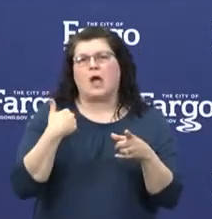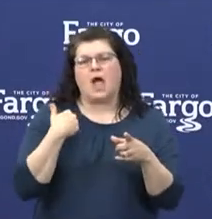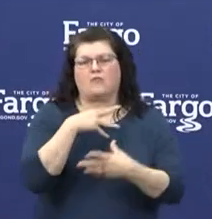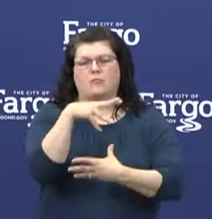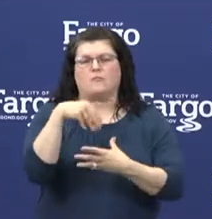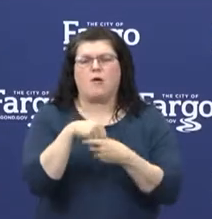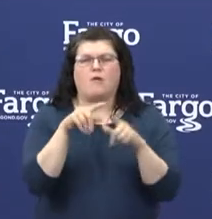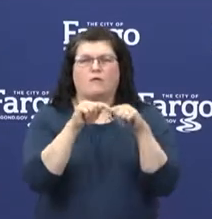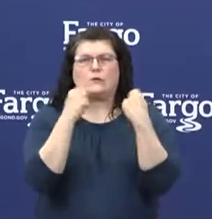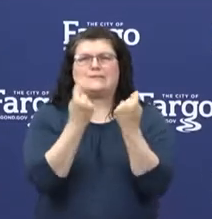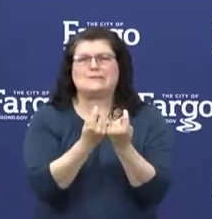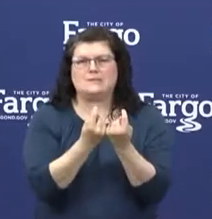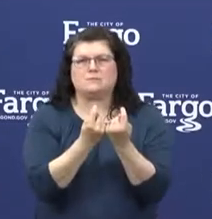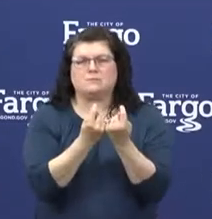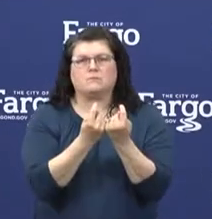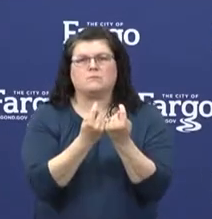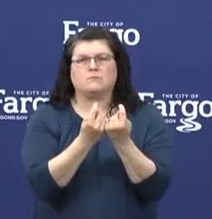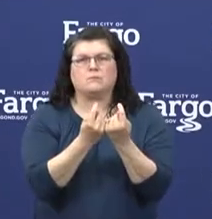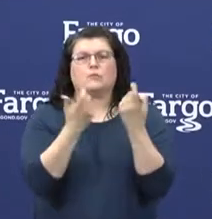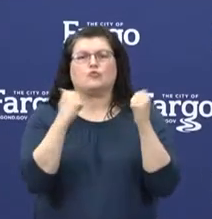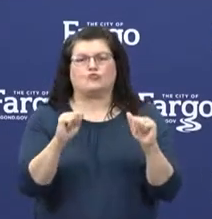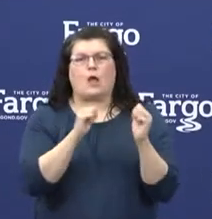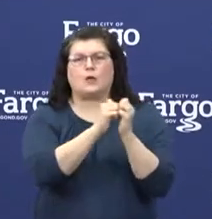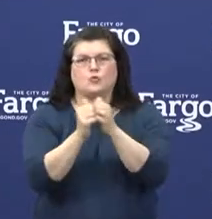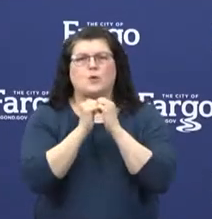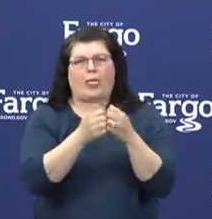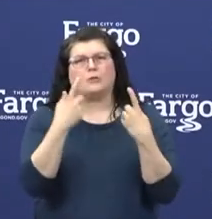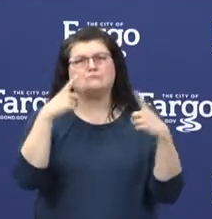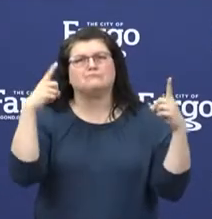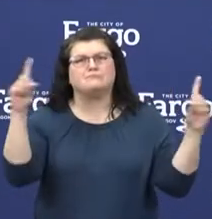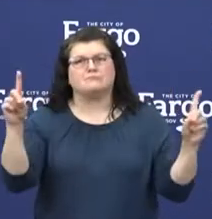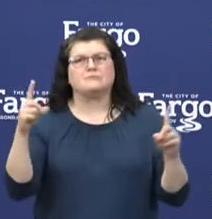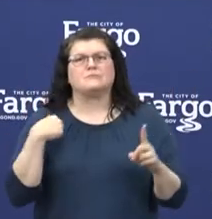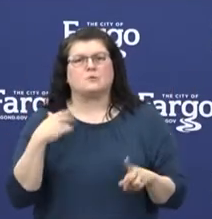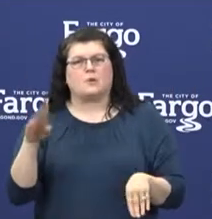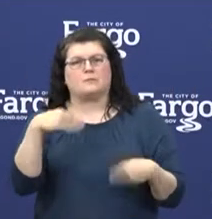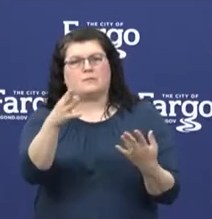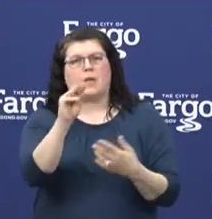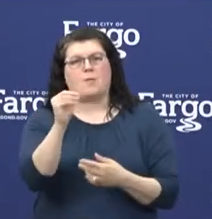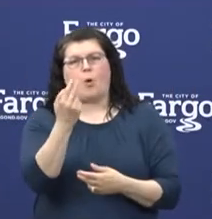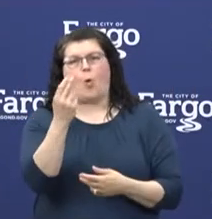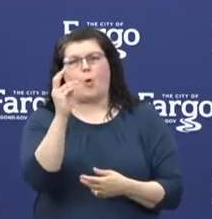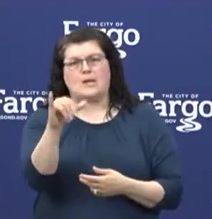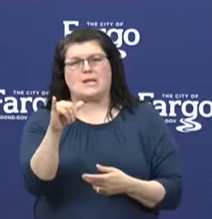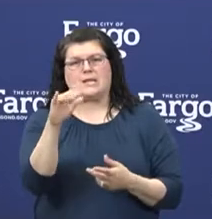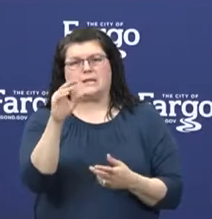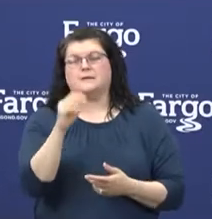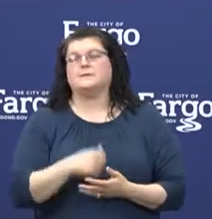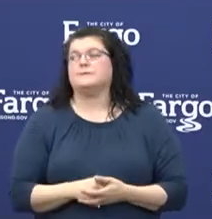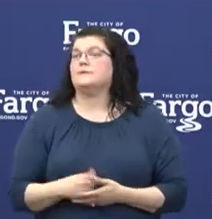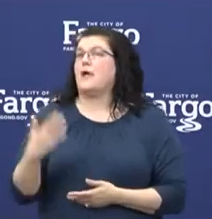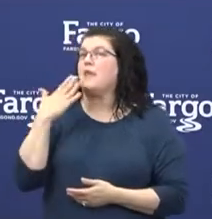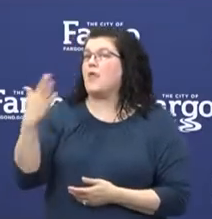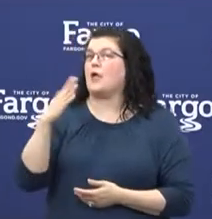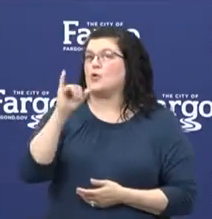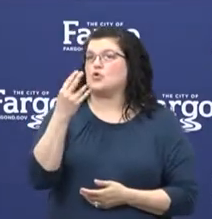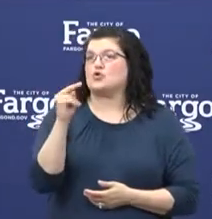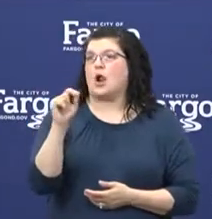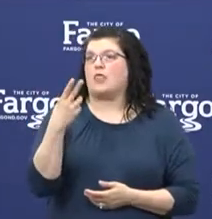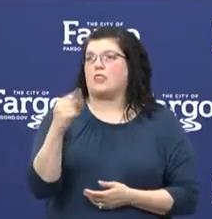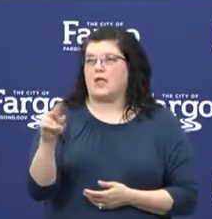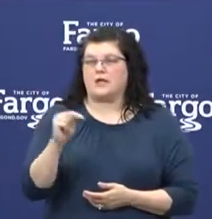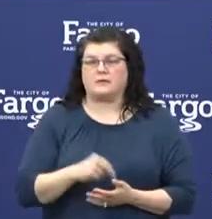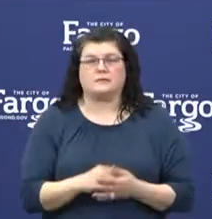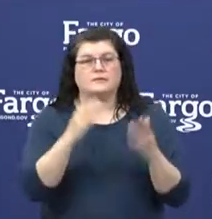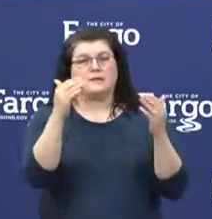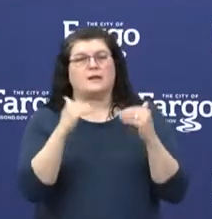a team effort to get through this together. So with that, pass it back to you, Mayor Mahoney. Thank you, Jonathan. Next